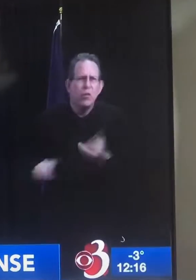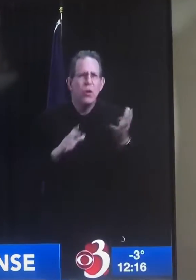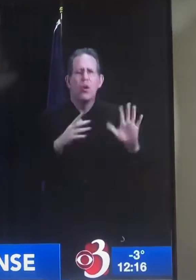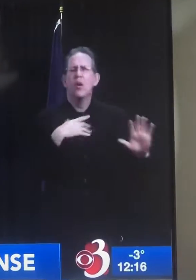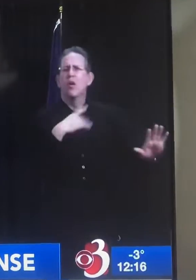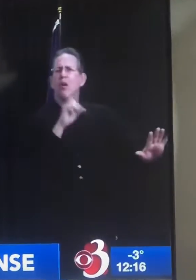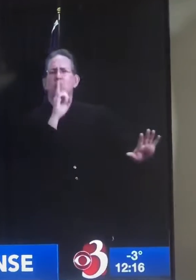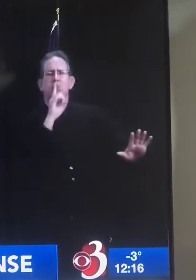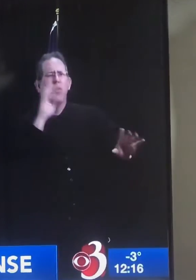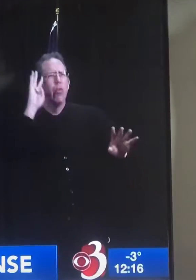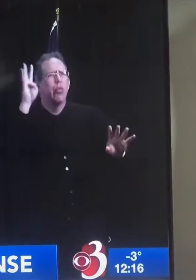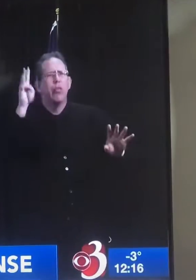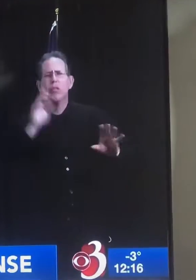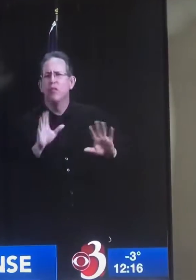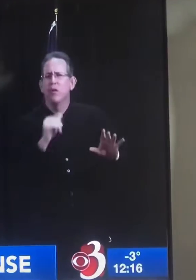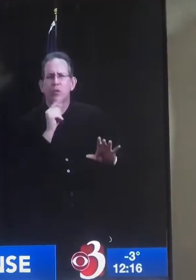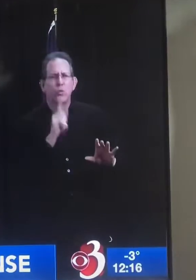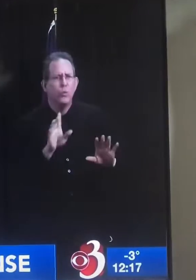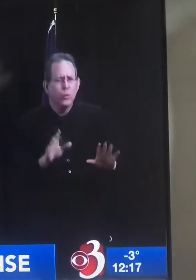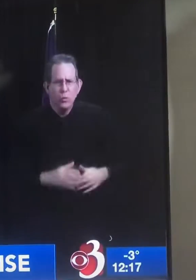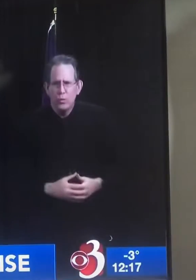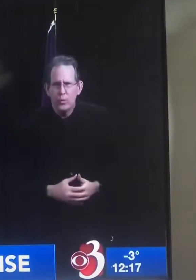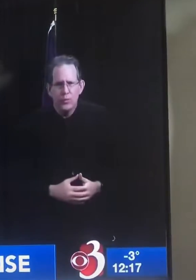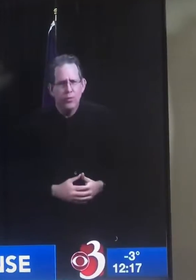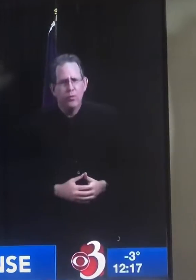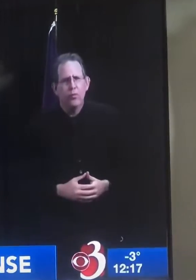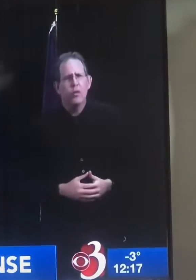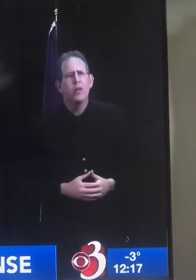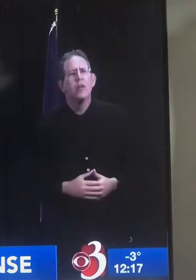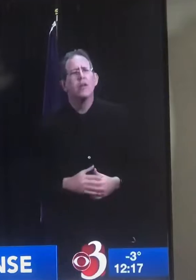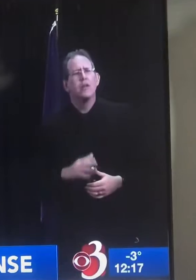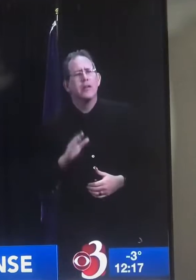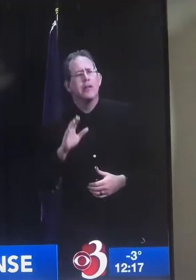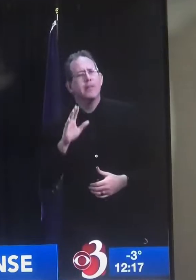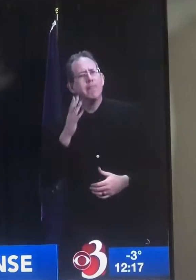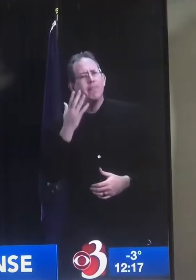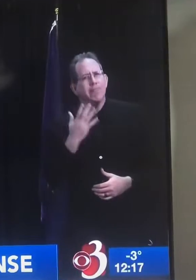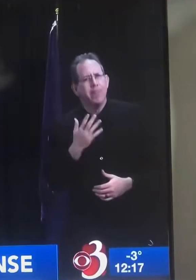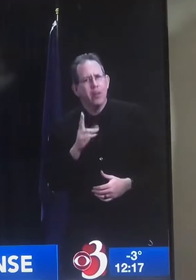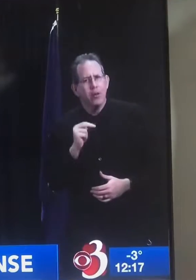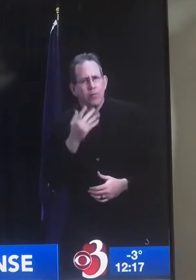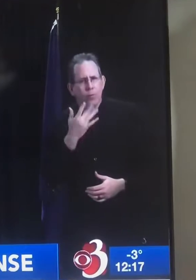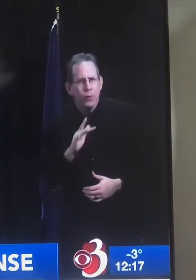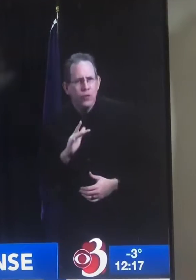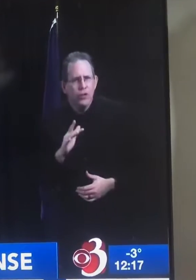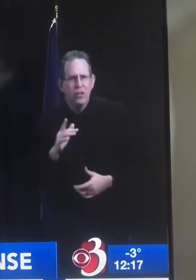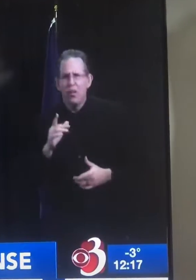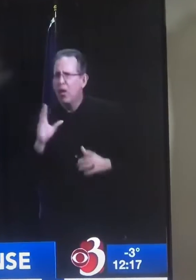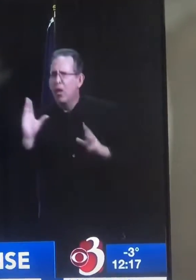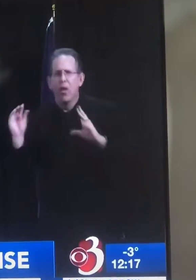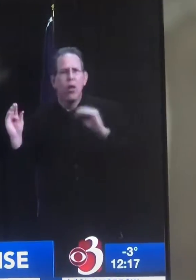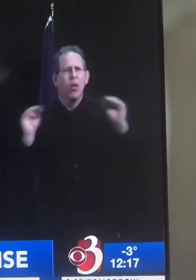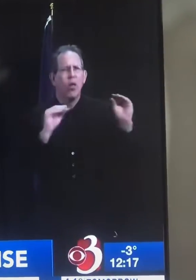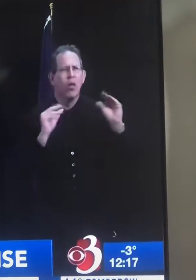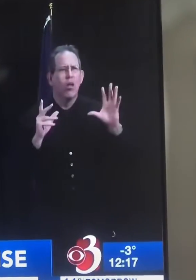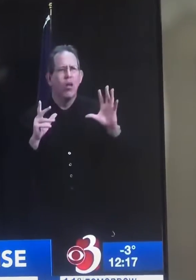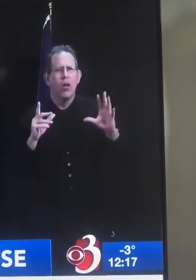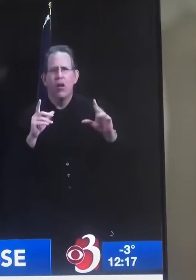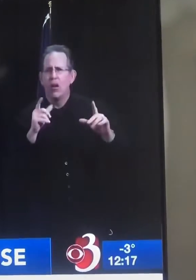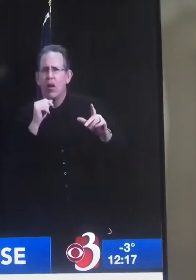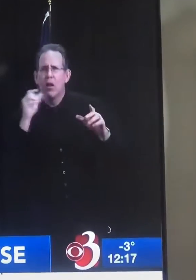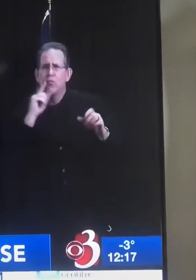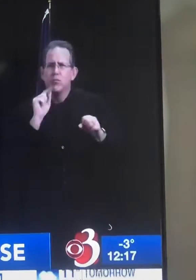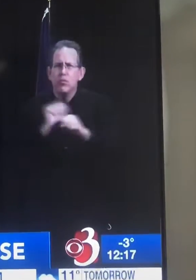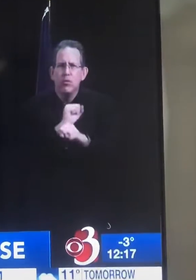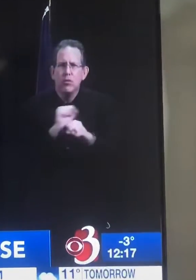is just not the case, and it's unfortunate they weighed in before having the facts. Again, the change will